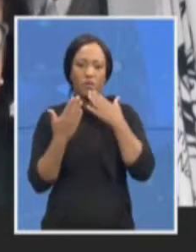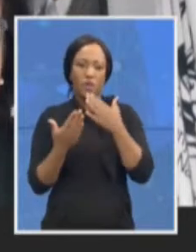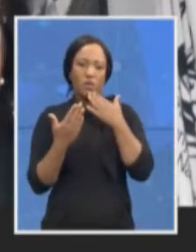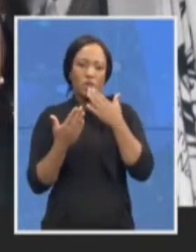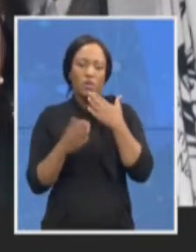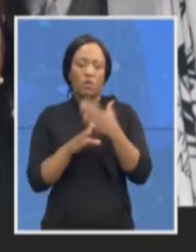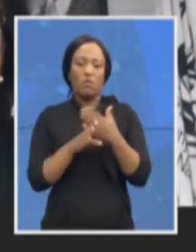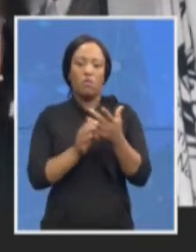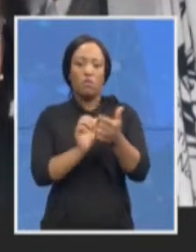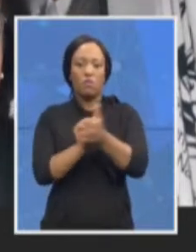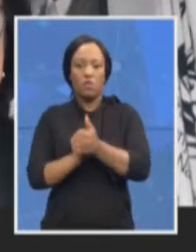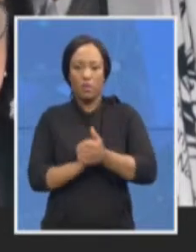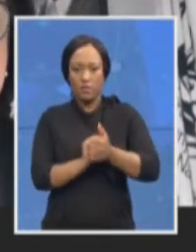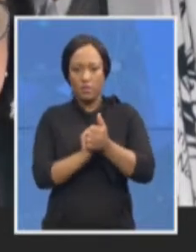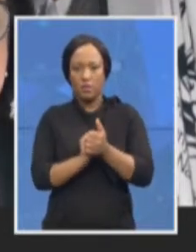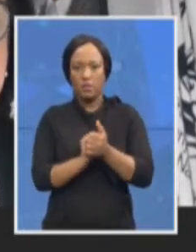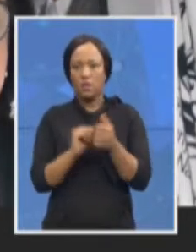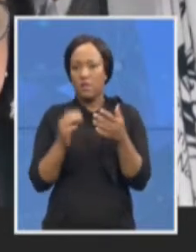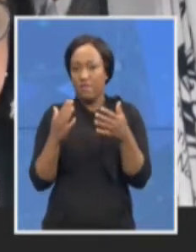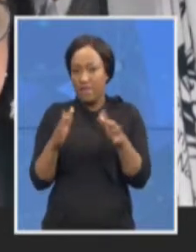I hand over to the National Director.